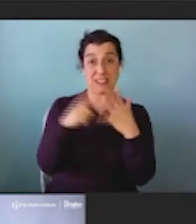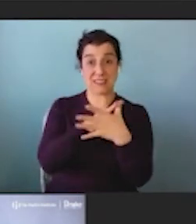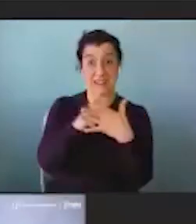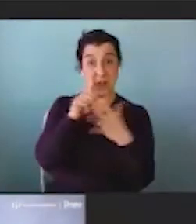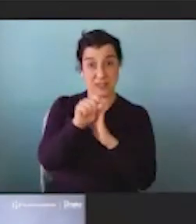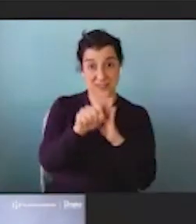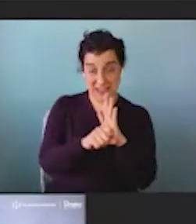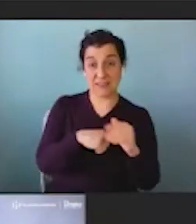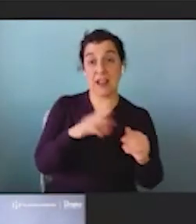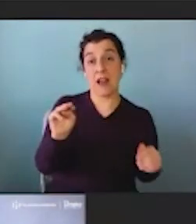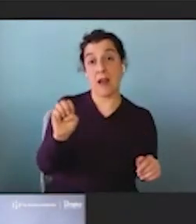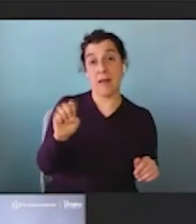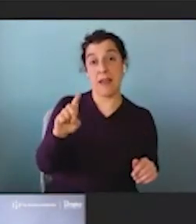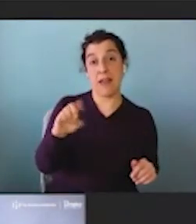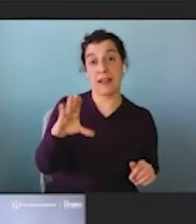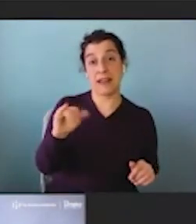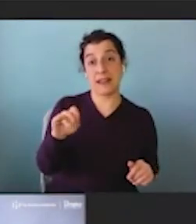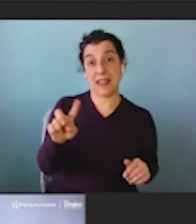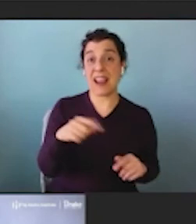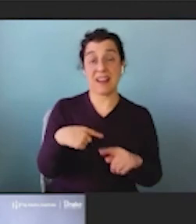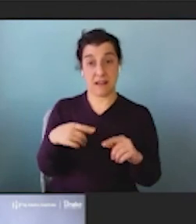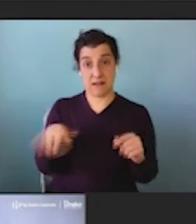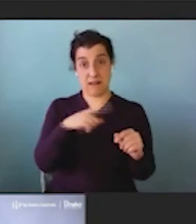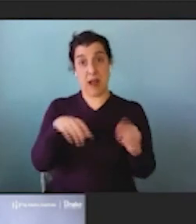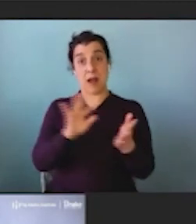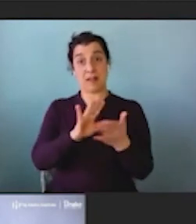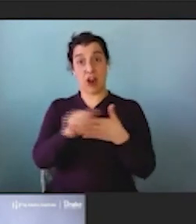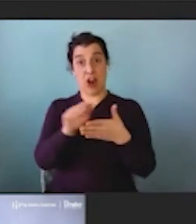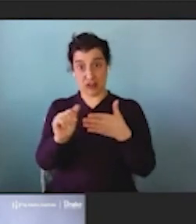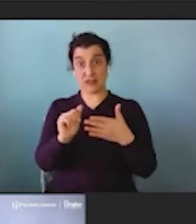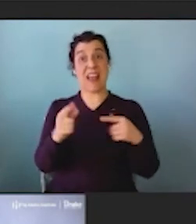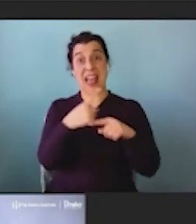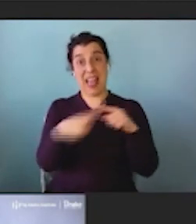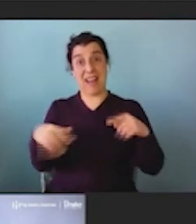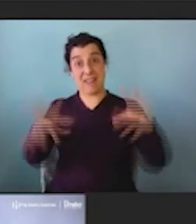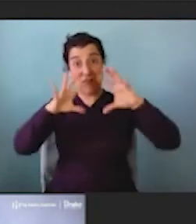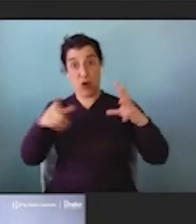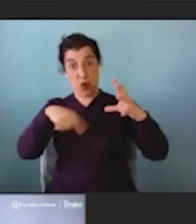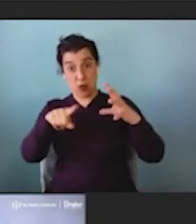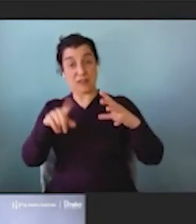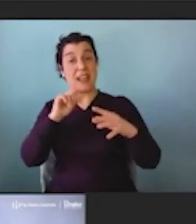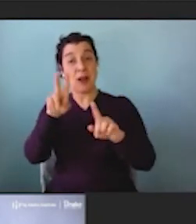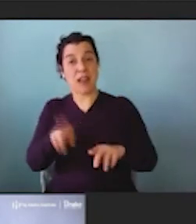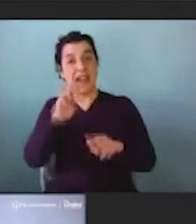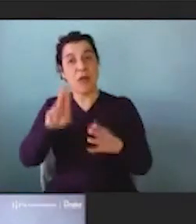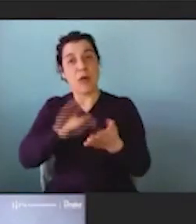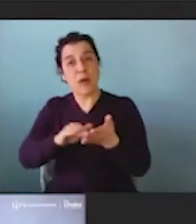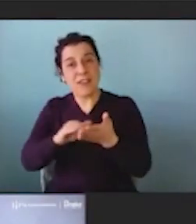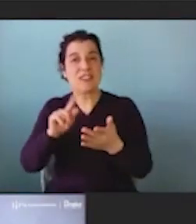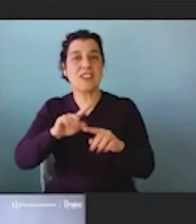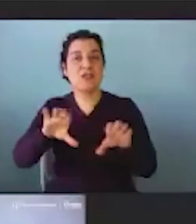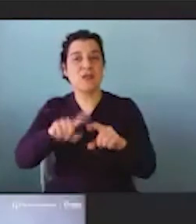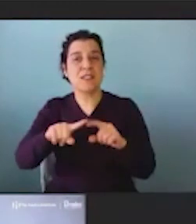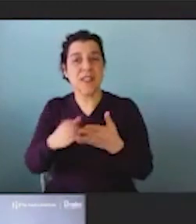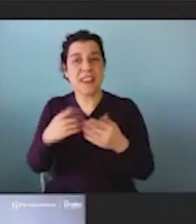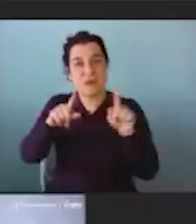Medicaid. And so half of Medicaid dollars are implemented by the states and they can apply for waivers and do things to test food as